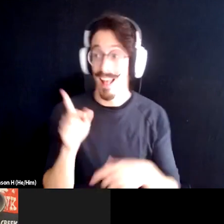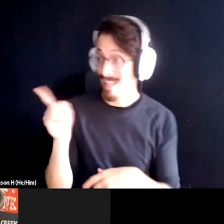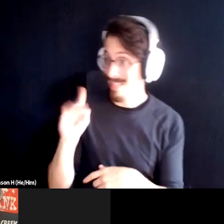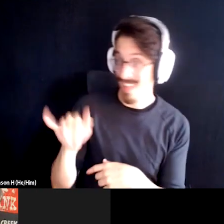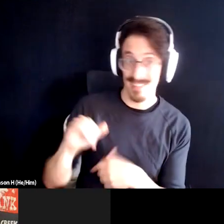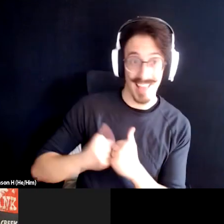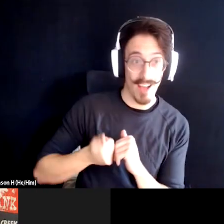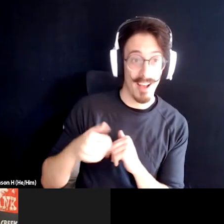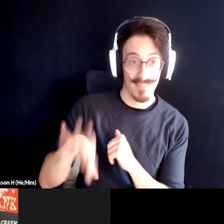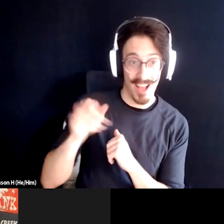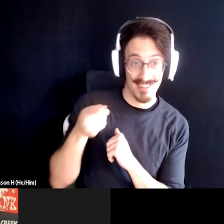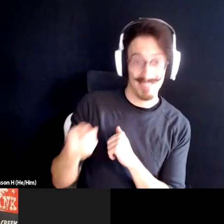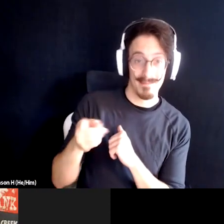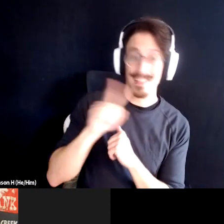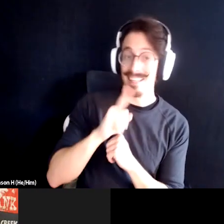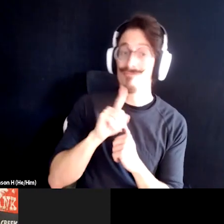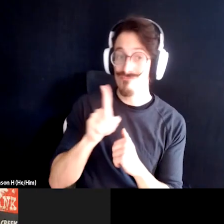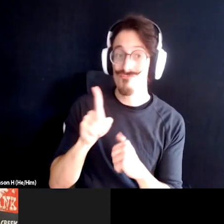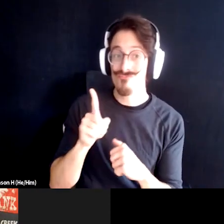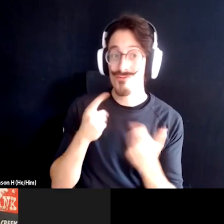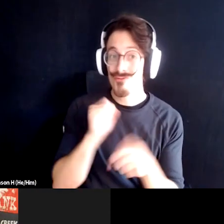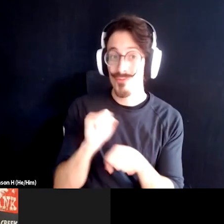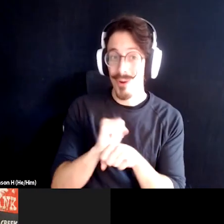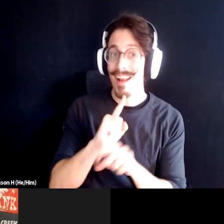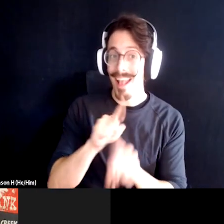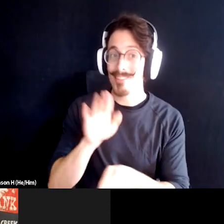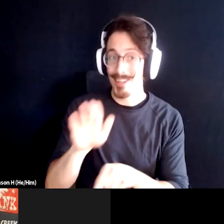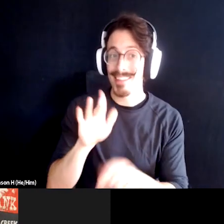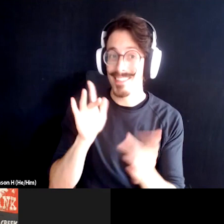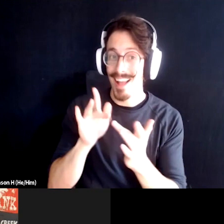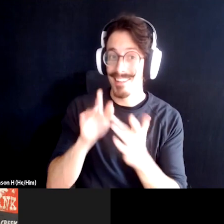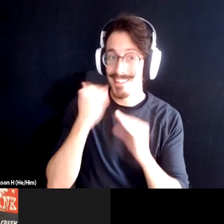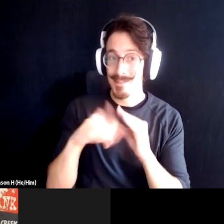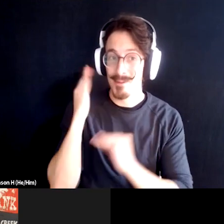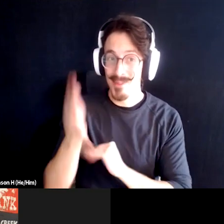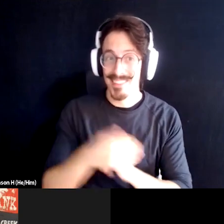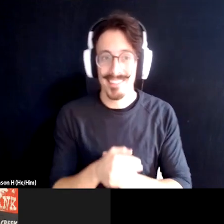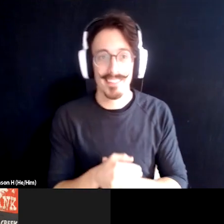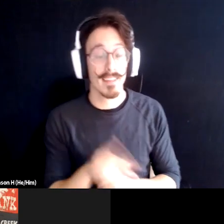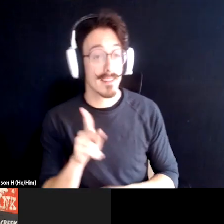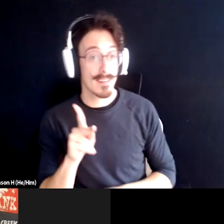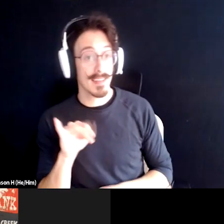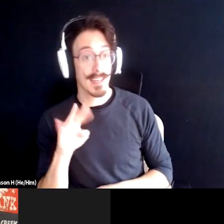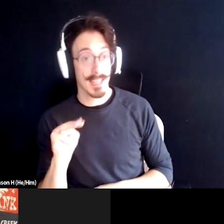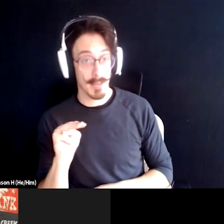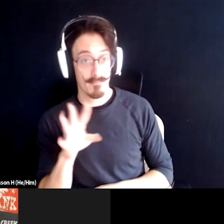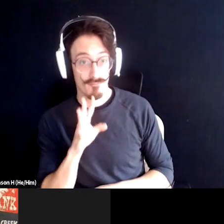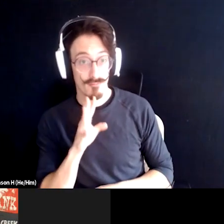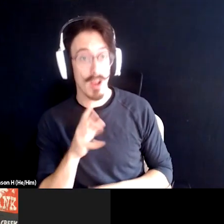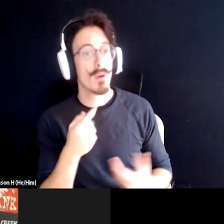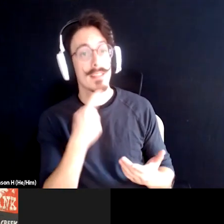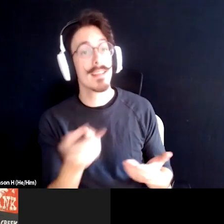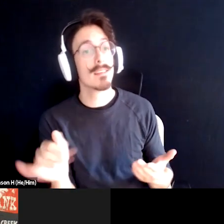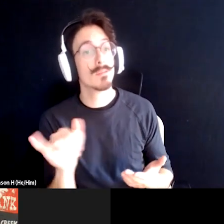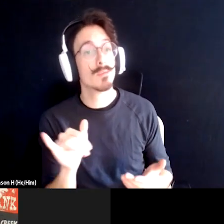so he does answer his his contact email I do definitely so this is Kim I just want to also say we will